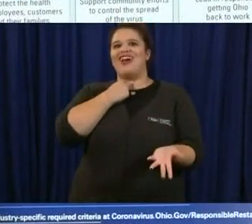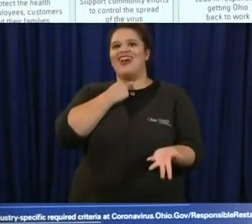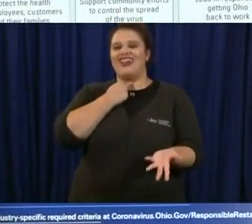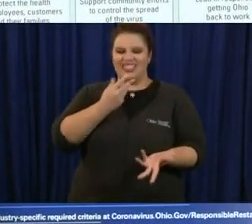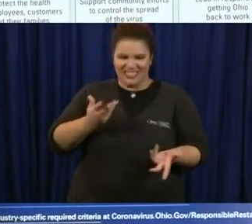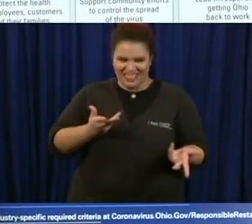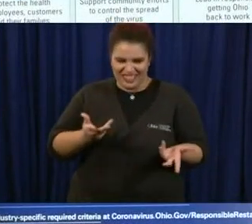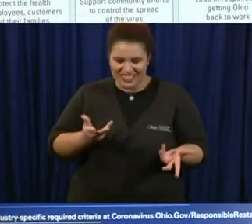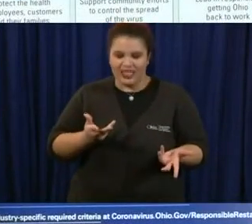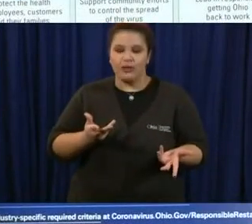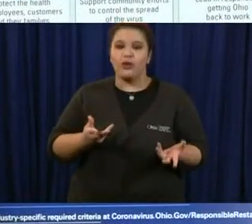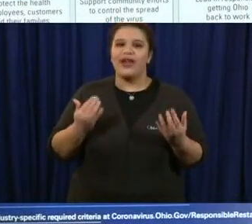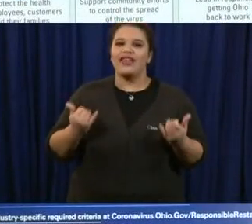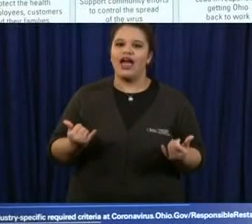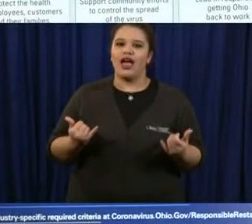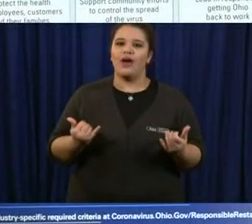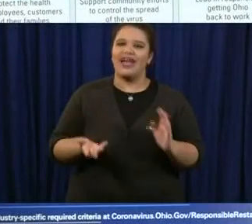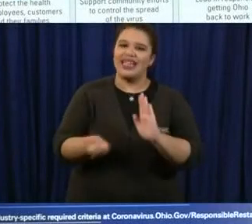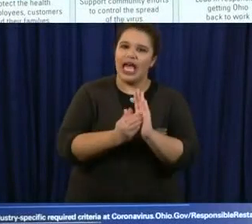are the easiest to control.